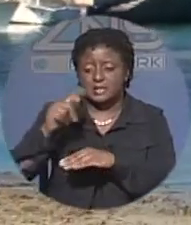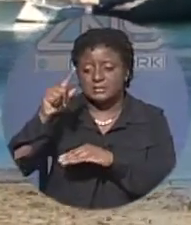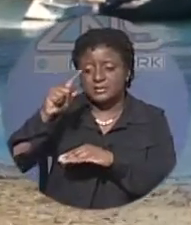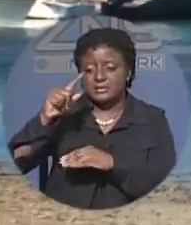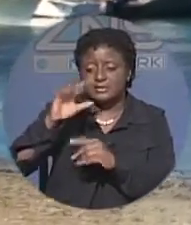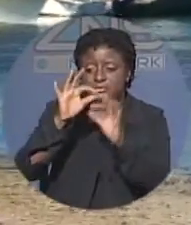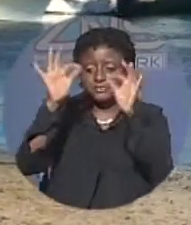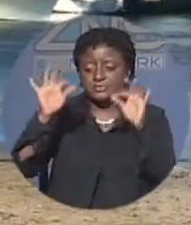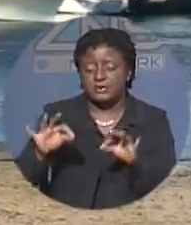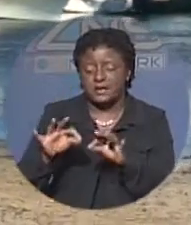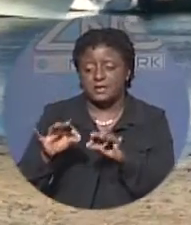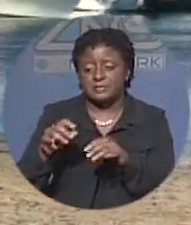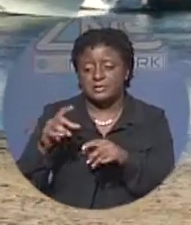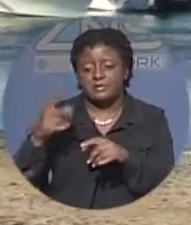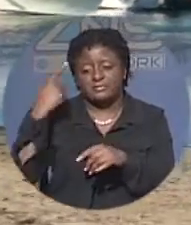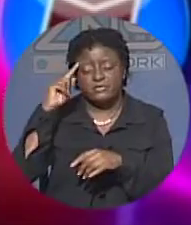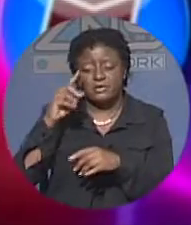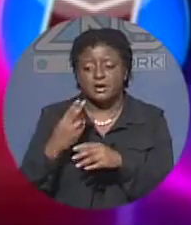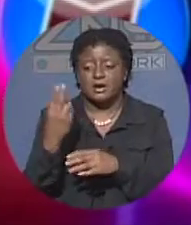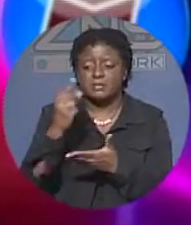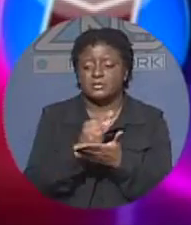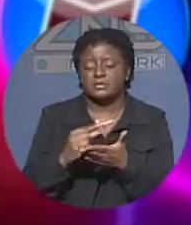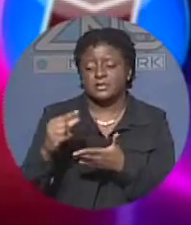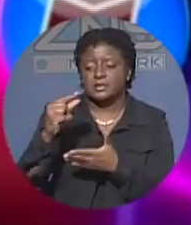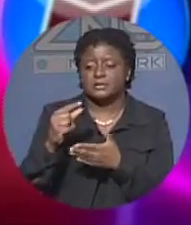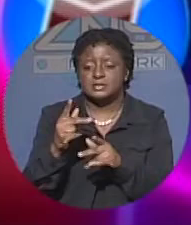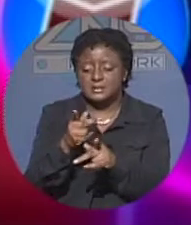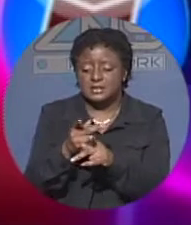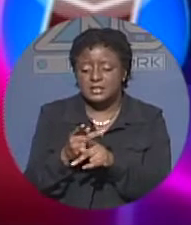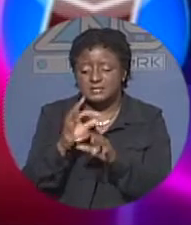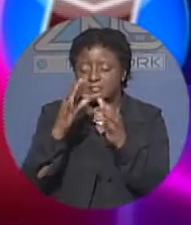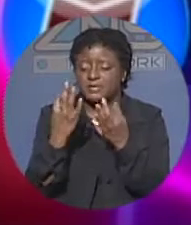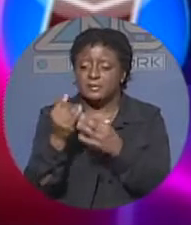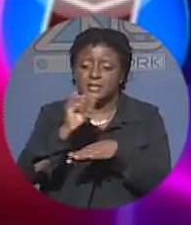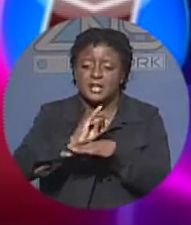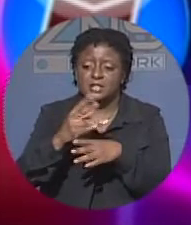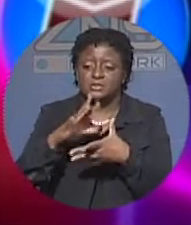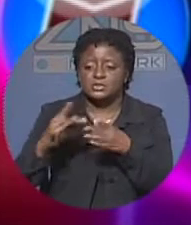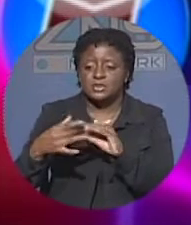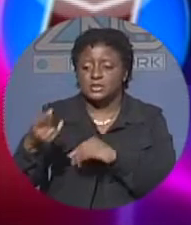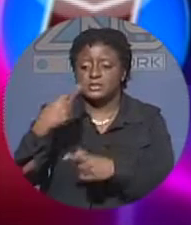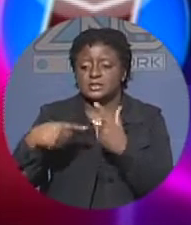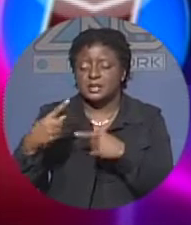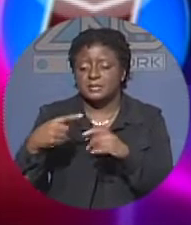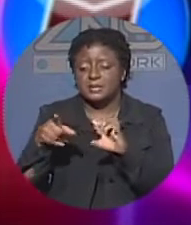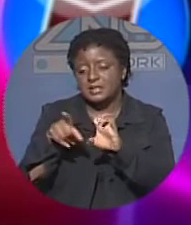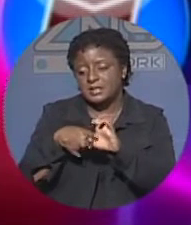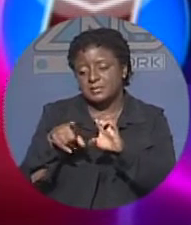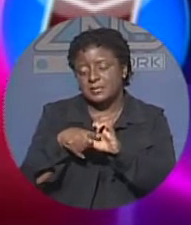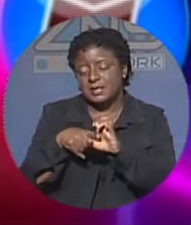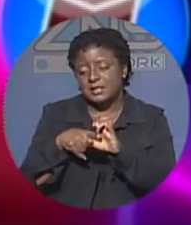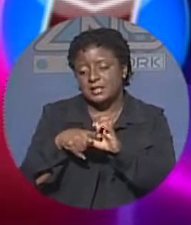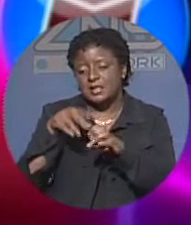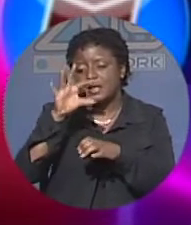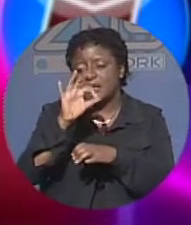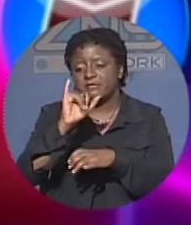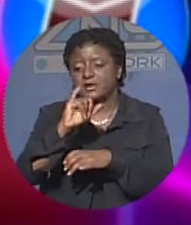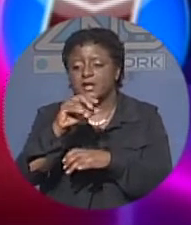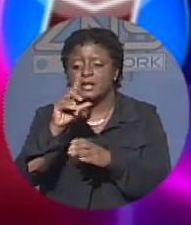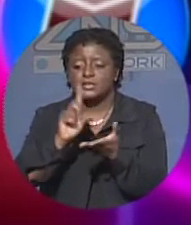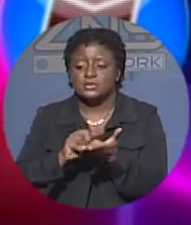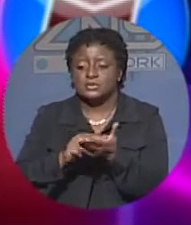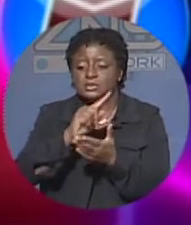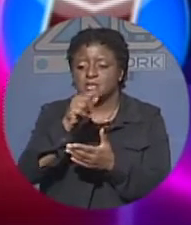carla palmer zns news keep those family island stories coming we love hearing about them email us at finews at